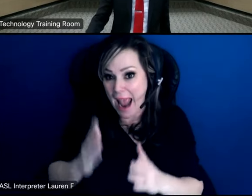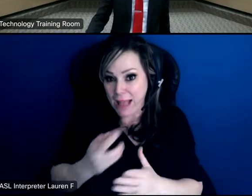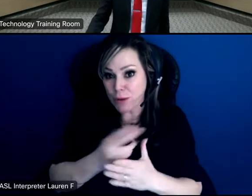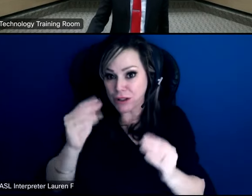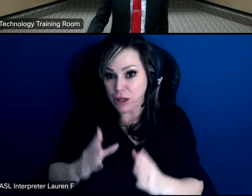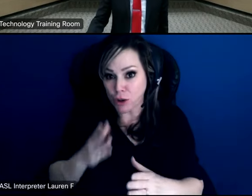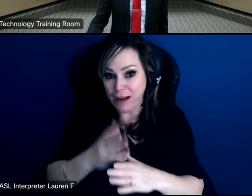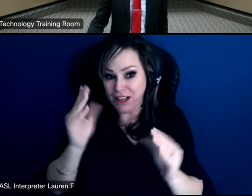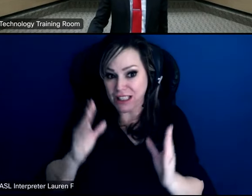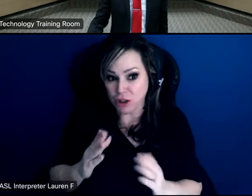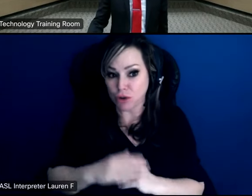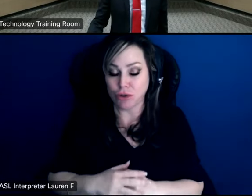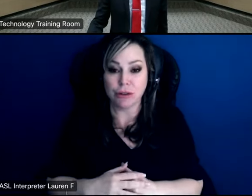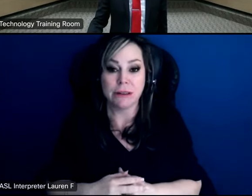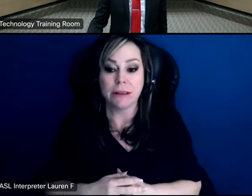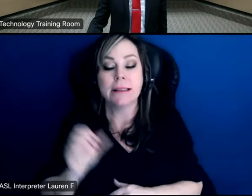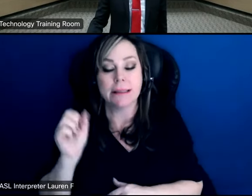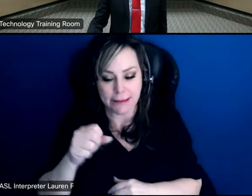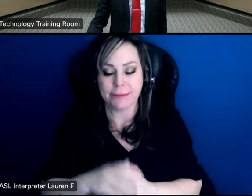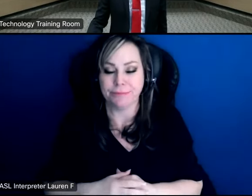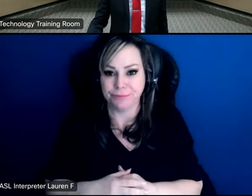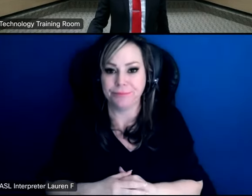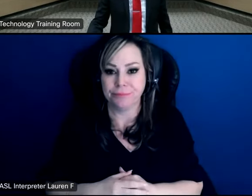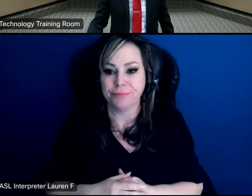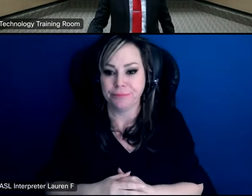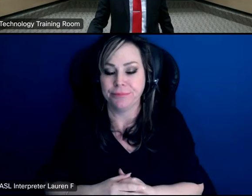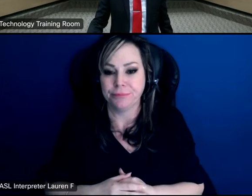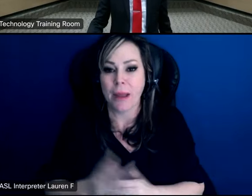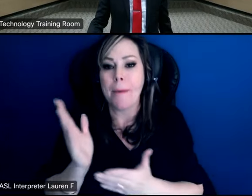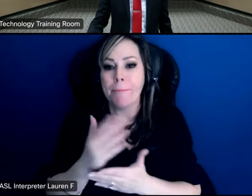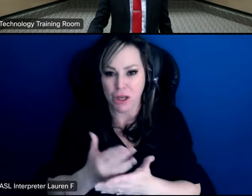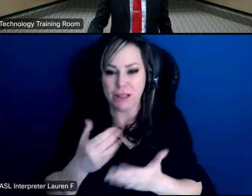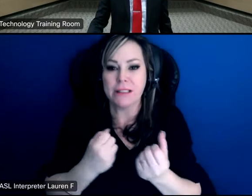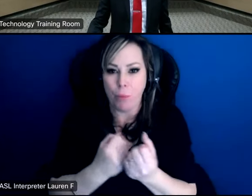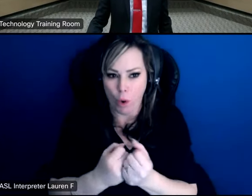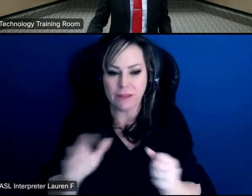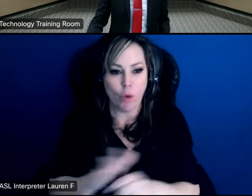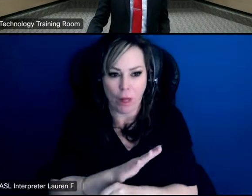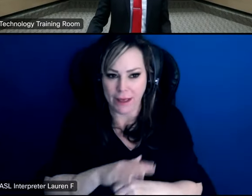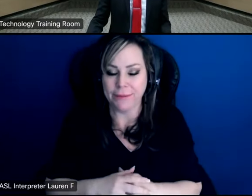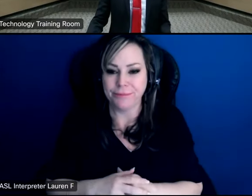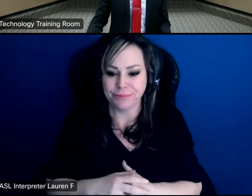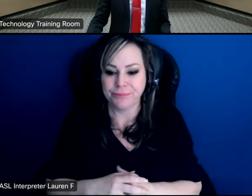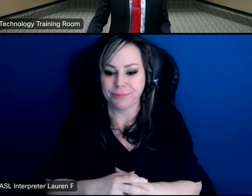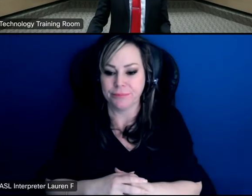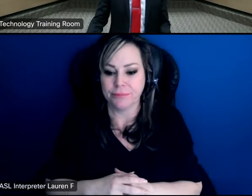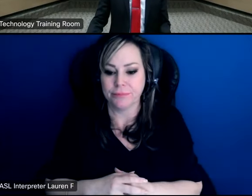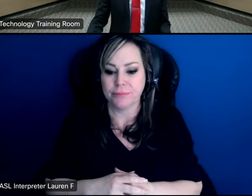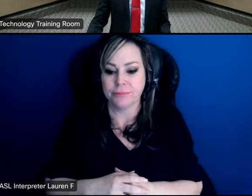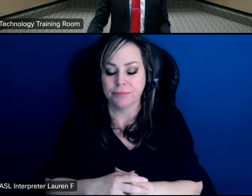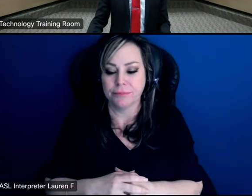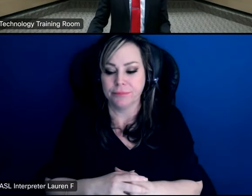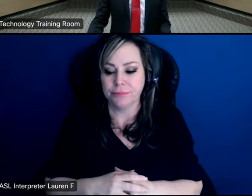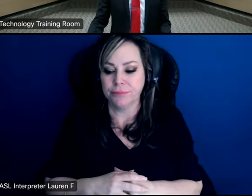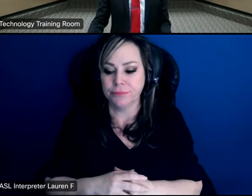teachers yes uh the the budget does support them fully um i will say this